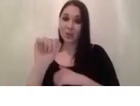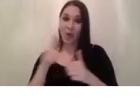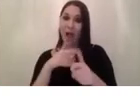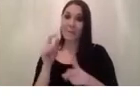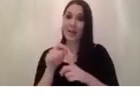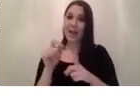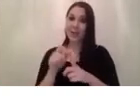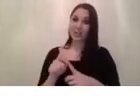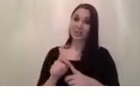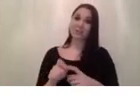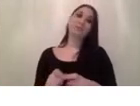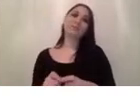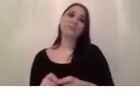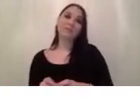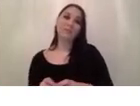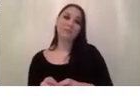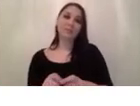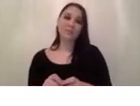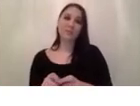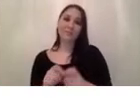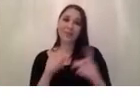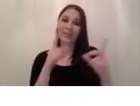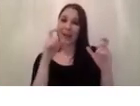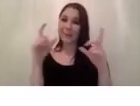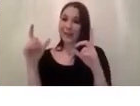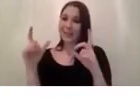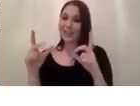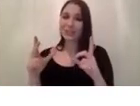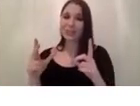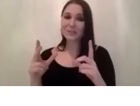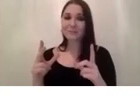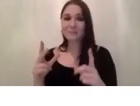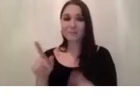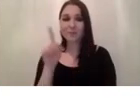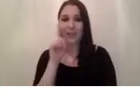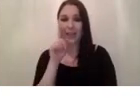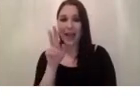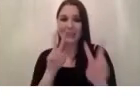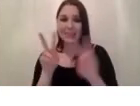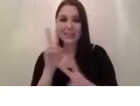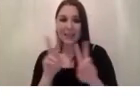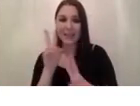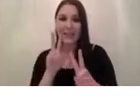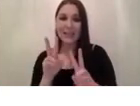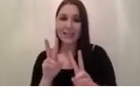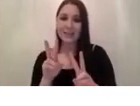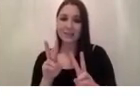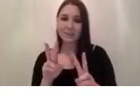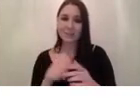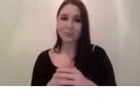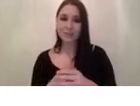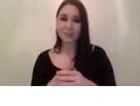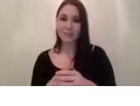maybe here the images are not so you cannot see in this in this presentation but actually if you zoom in